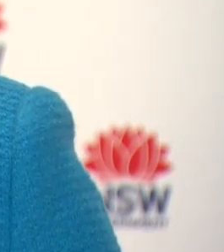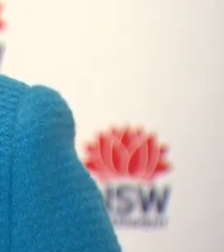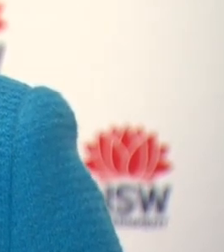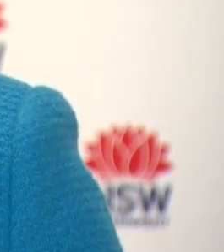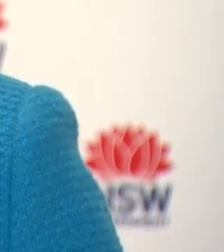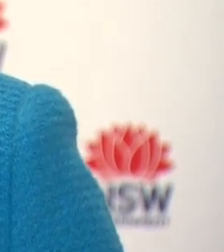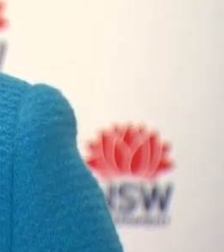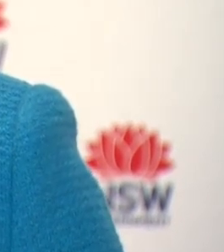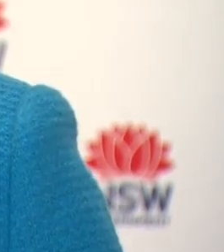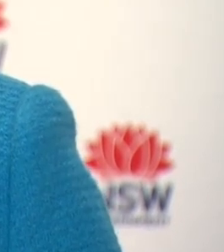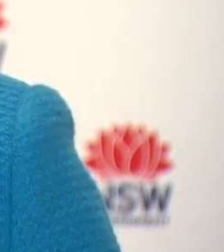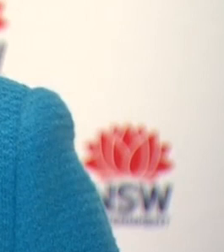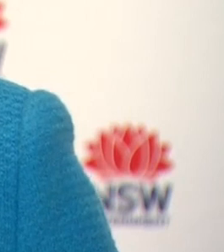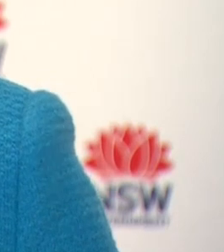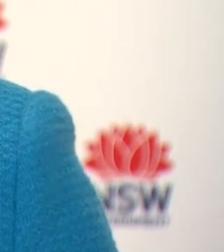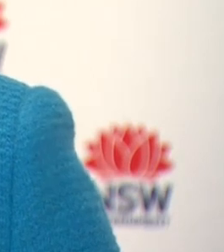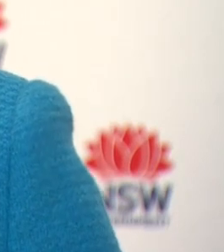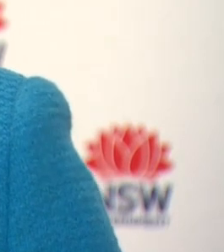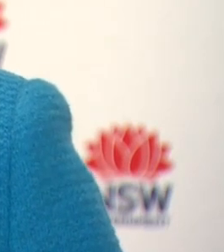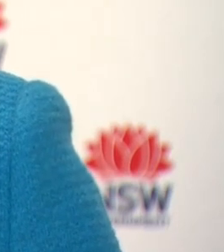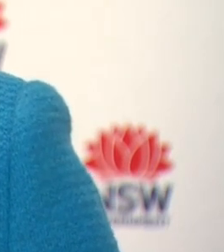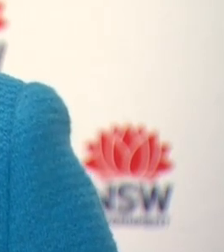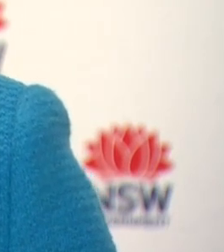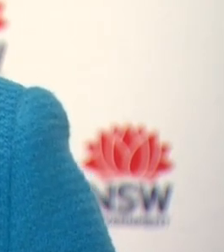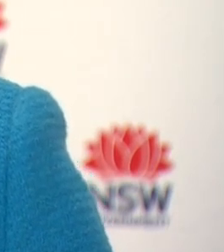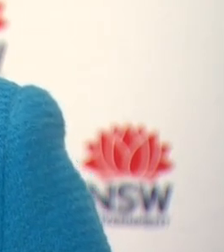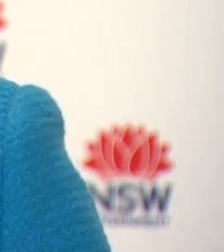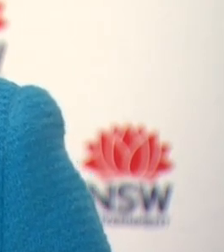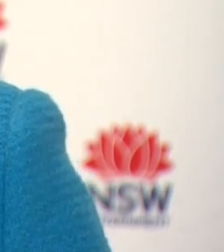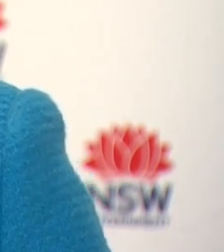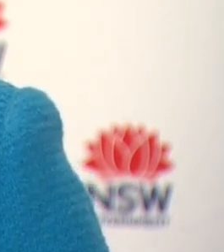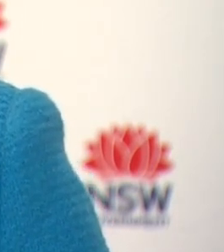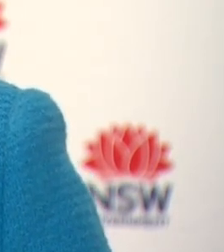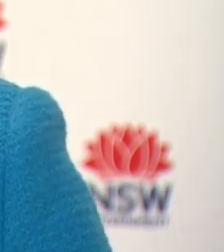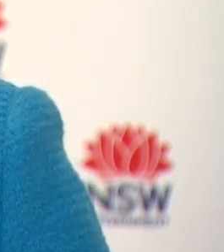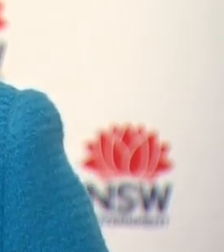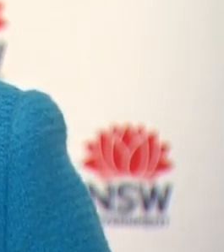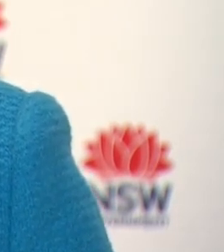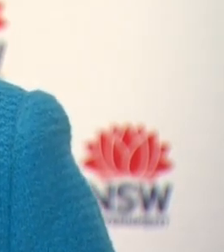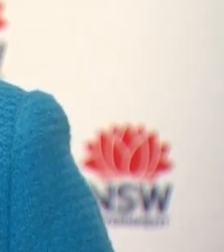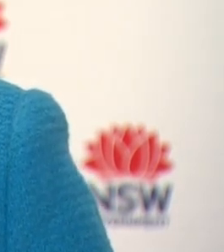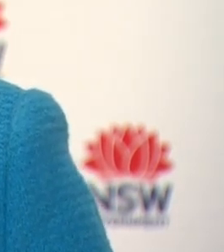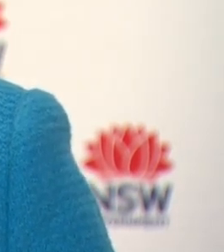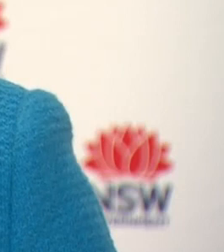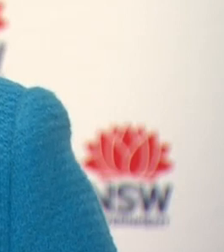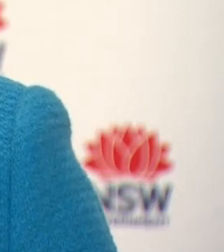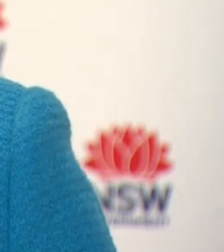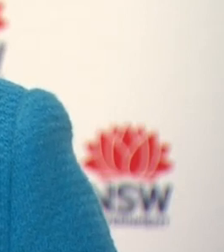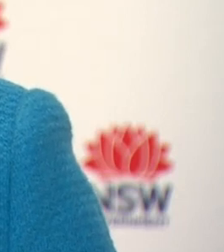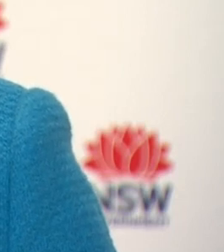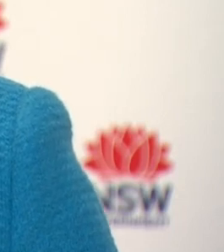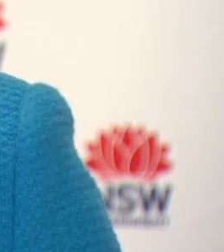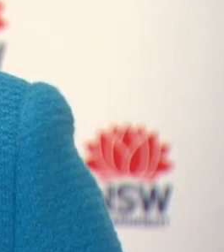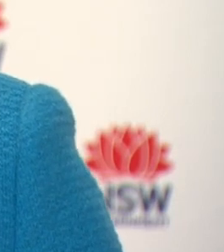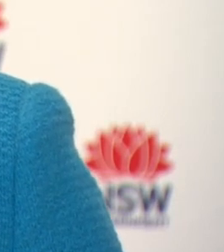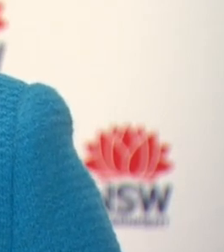us pass that 100,000 mark on a weekend in a 24-hour period is outstanding. So thank you so much to everybody who came